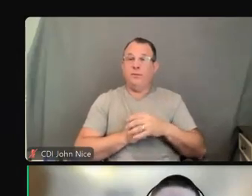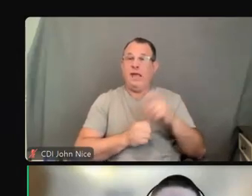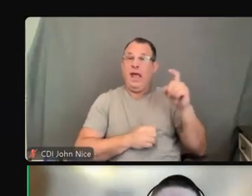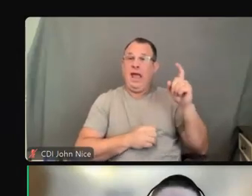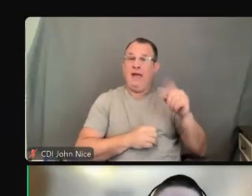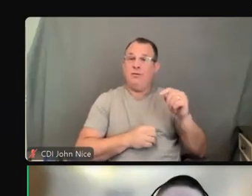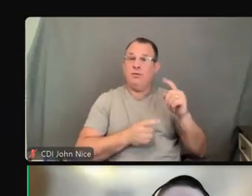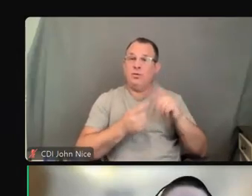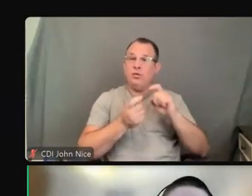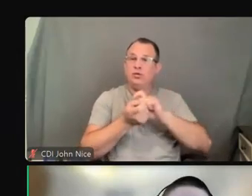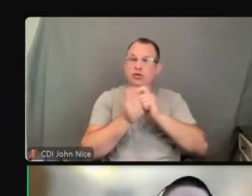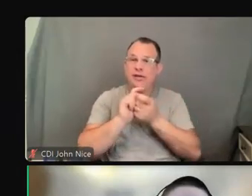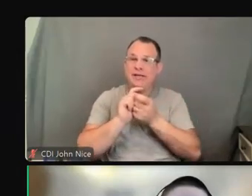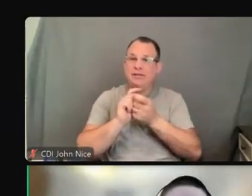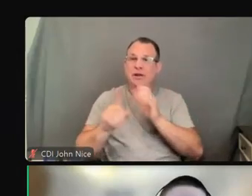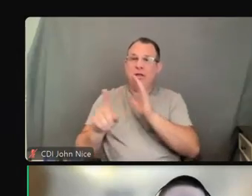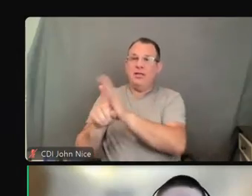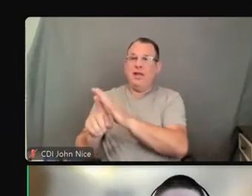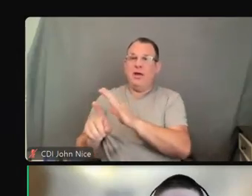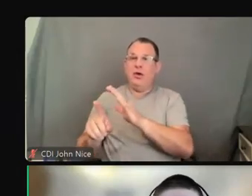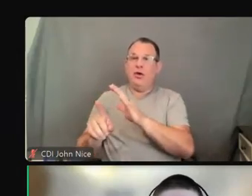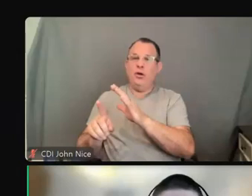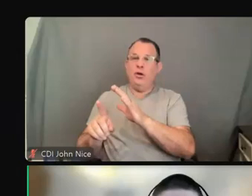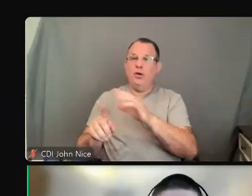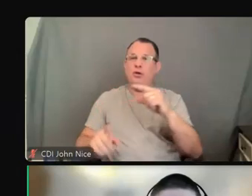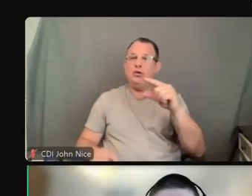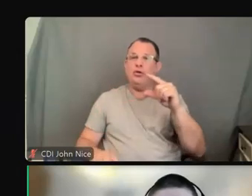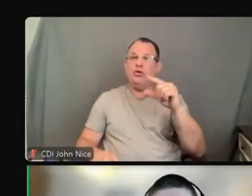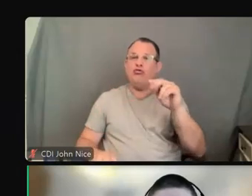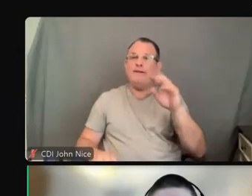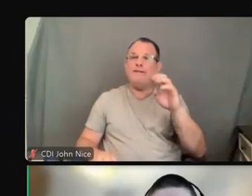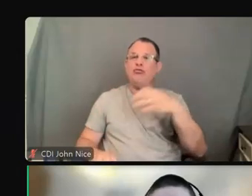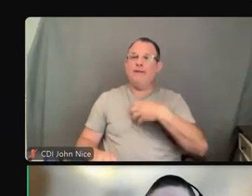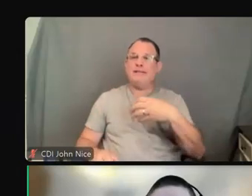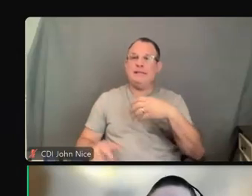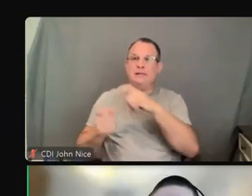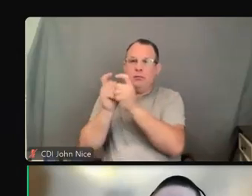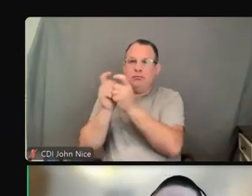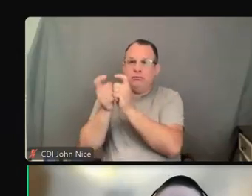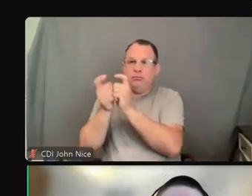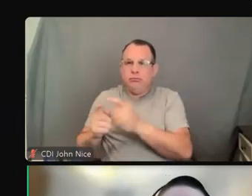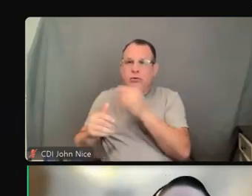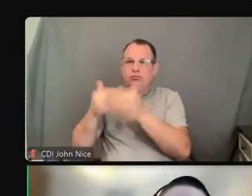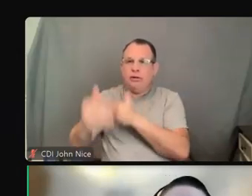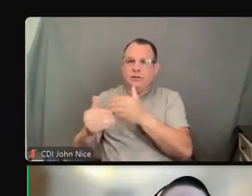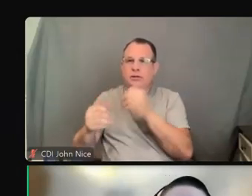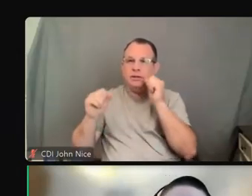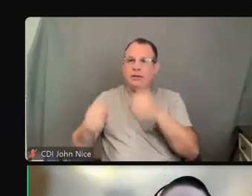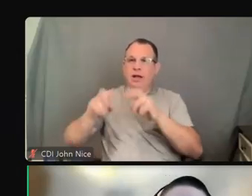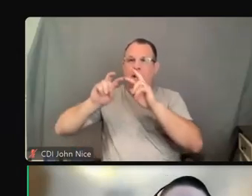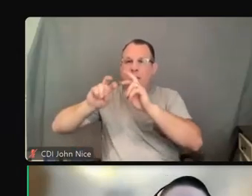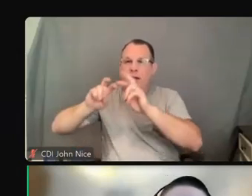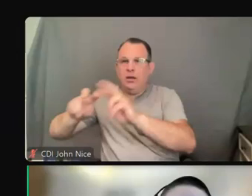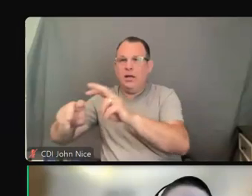procedures so that they could more adequately address concerns of patients. And they had to send